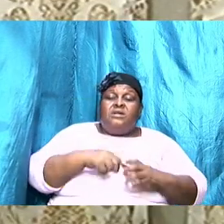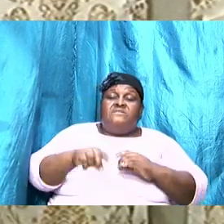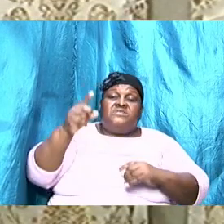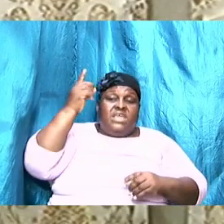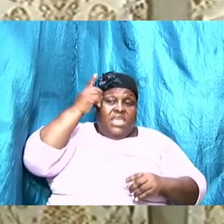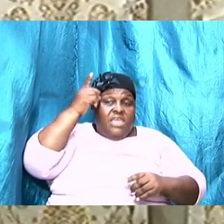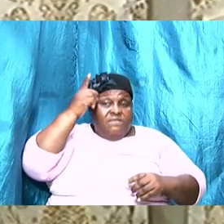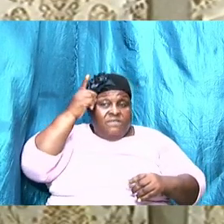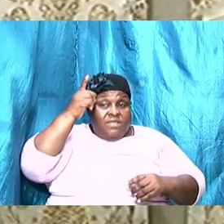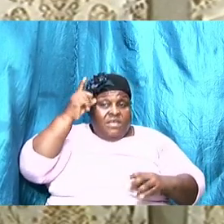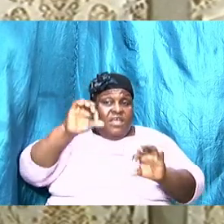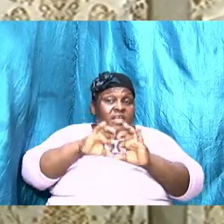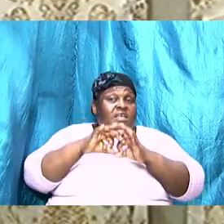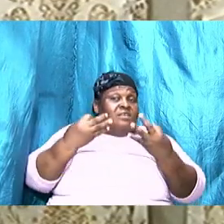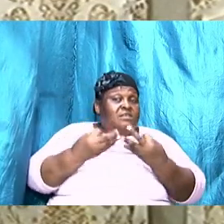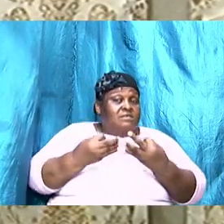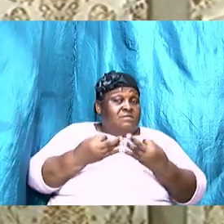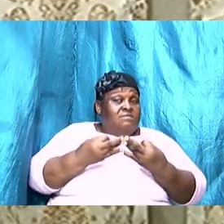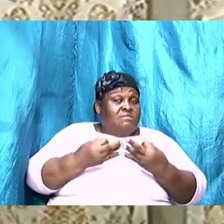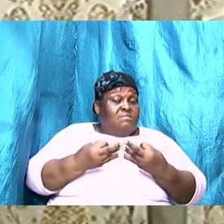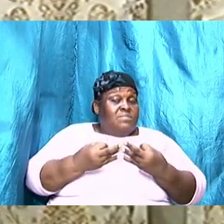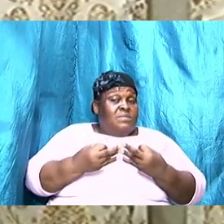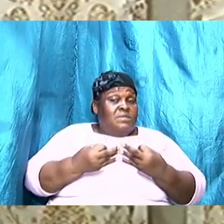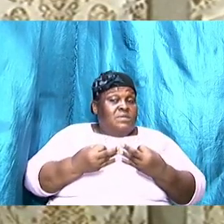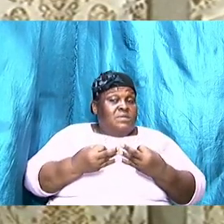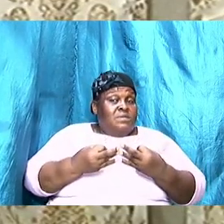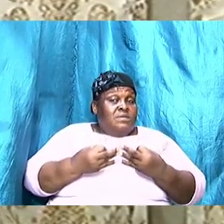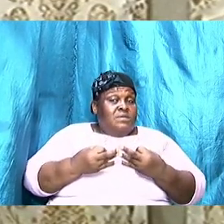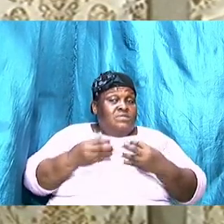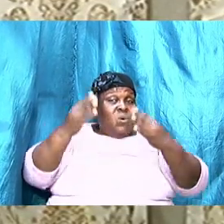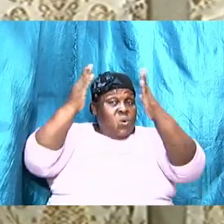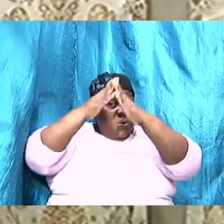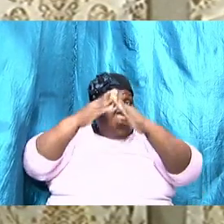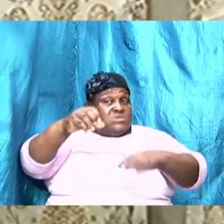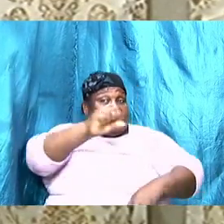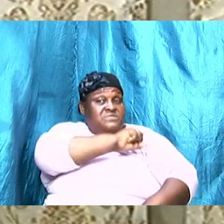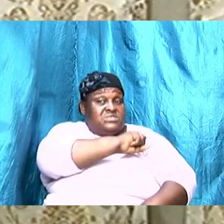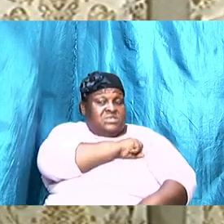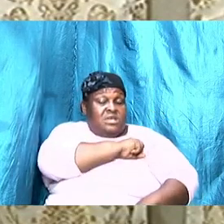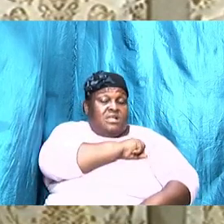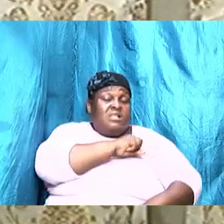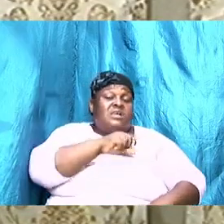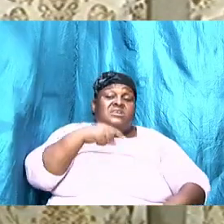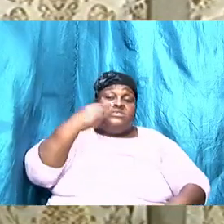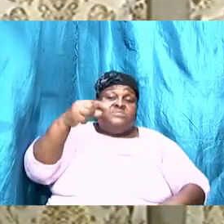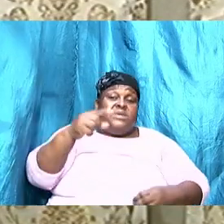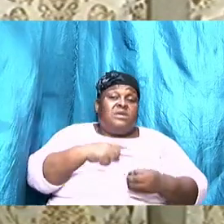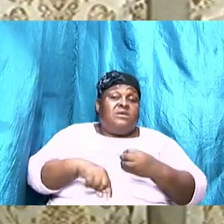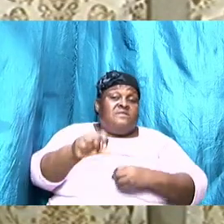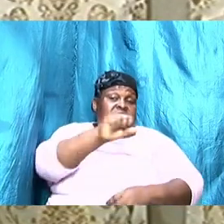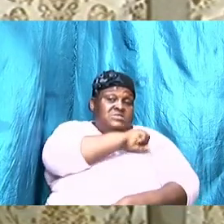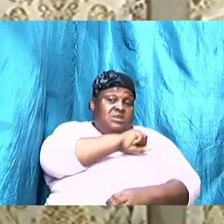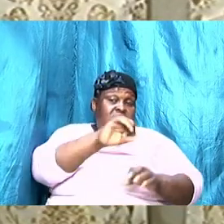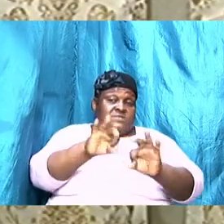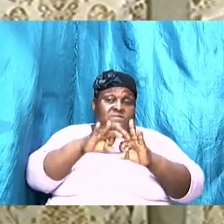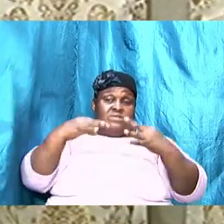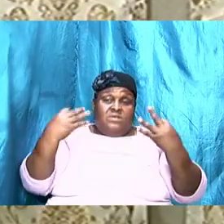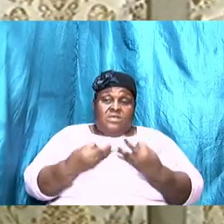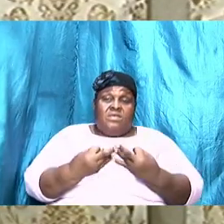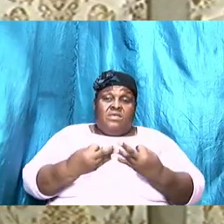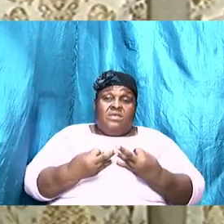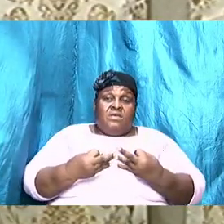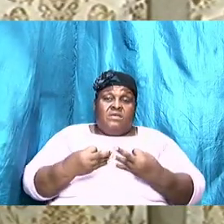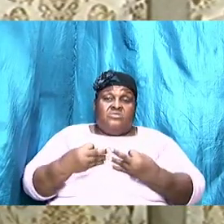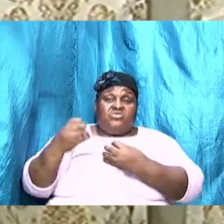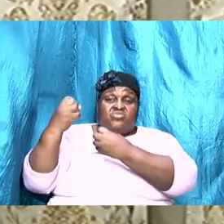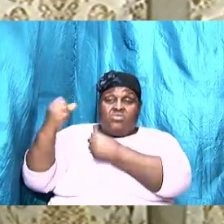was speaking about this Saul's family his offspring it said the house of David got stronger and stronger